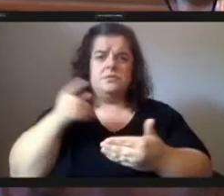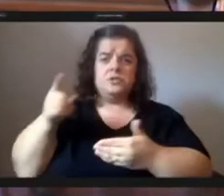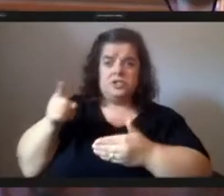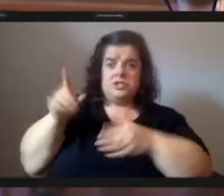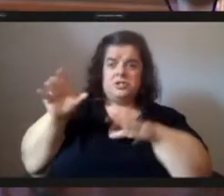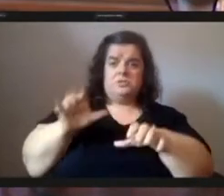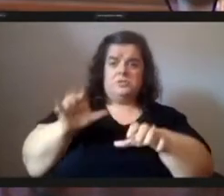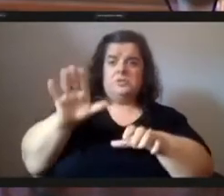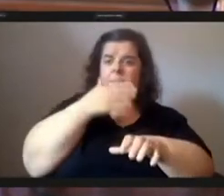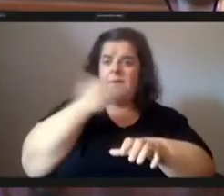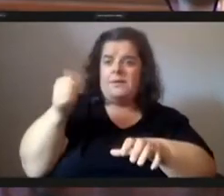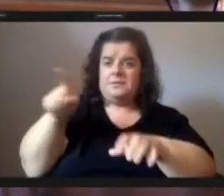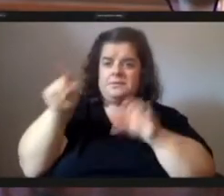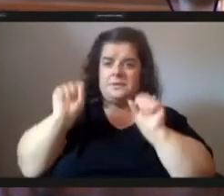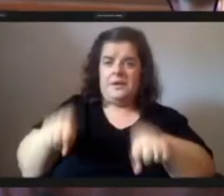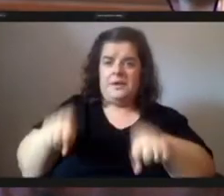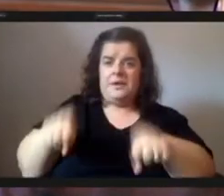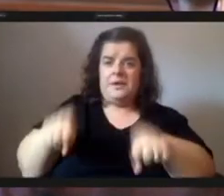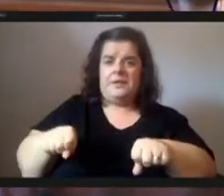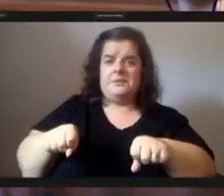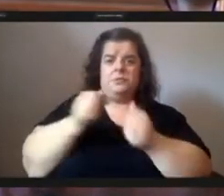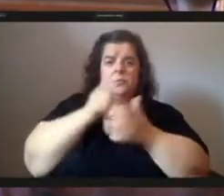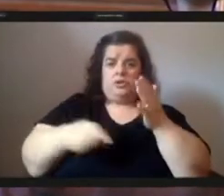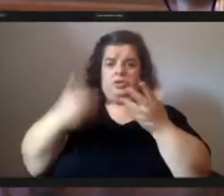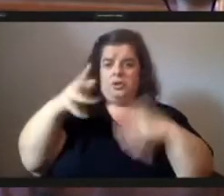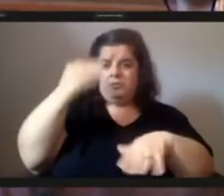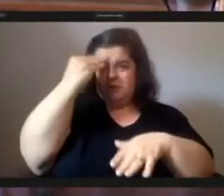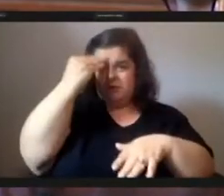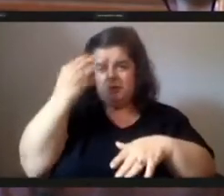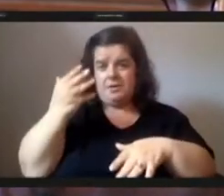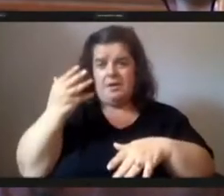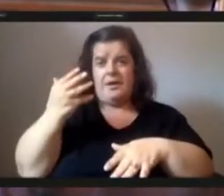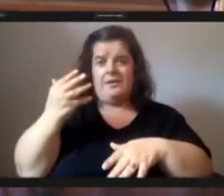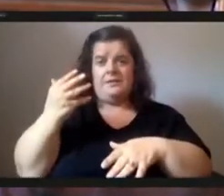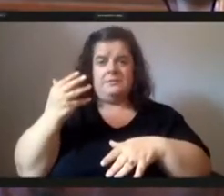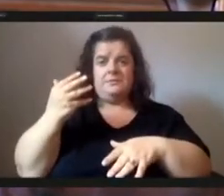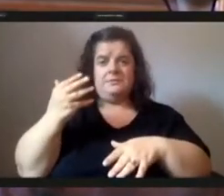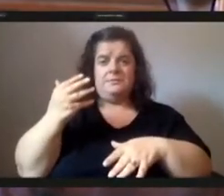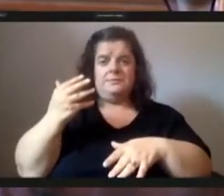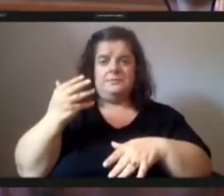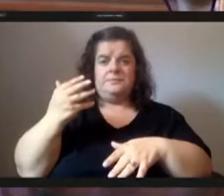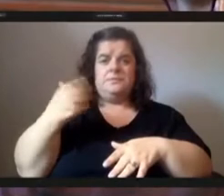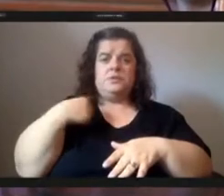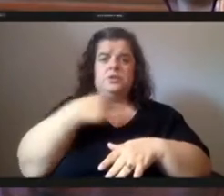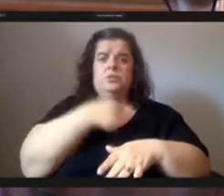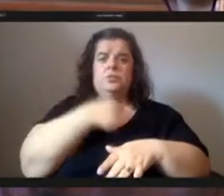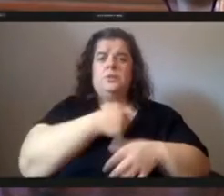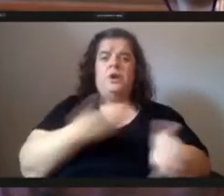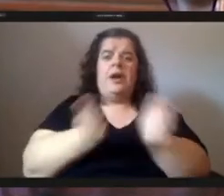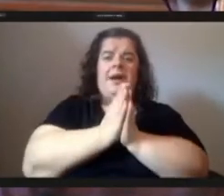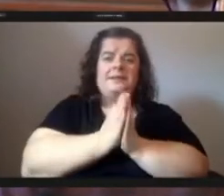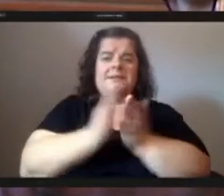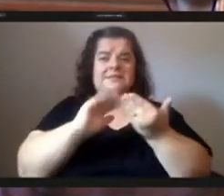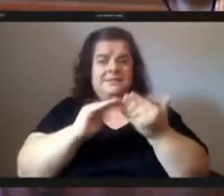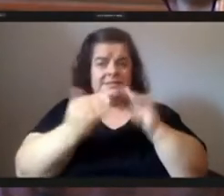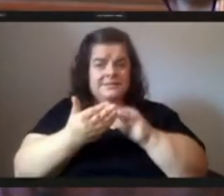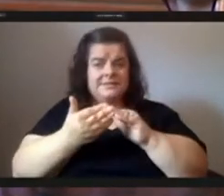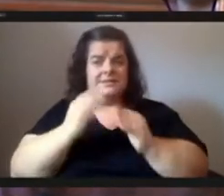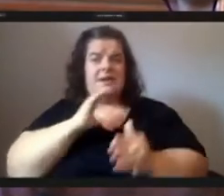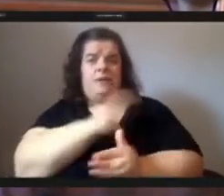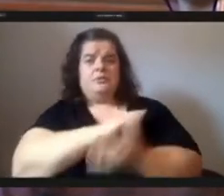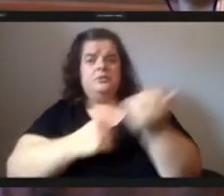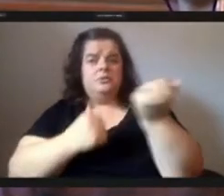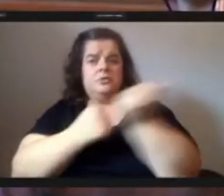she can with with what she knows and have to work with so we are asking that the city council supports the investment